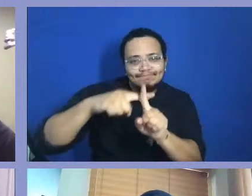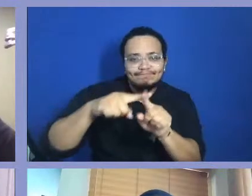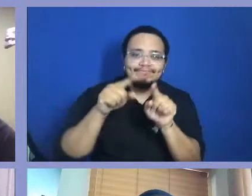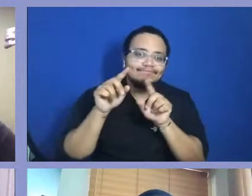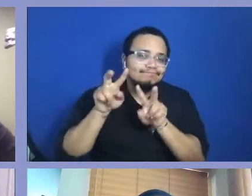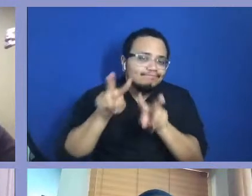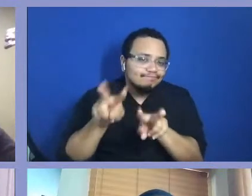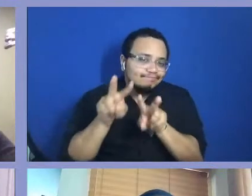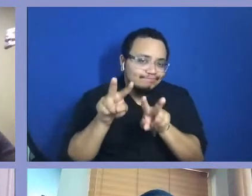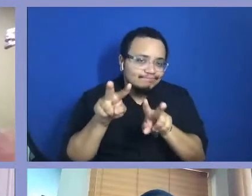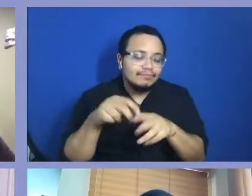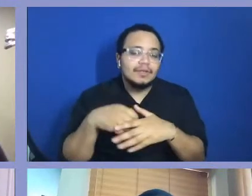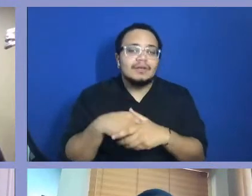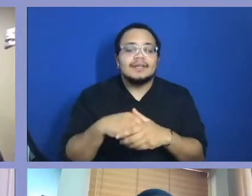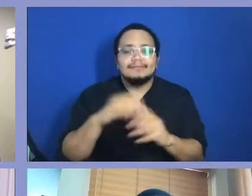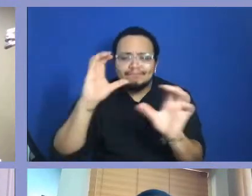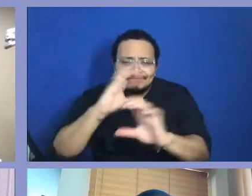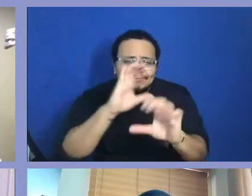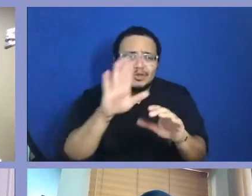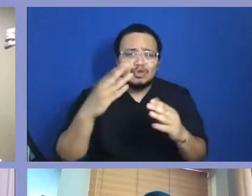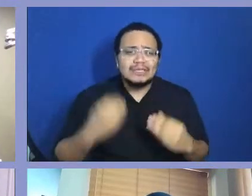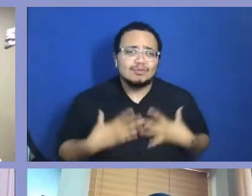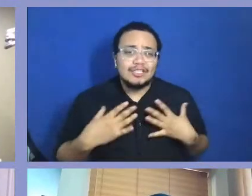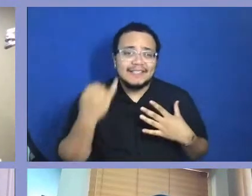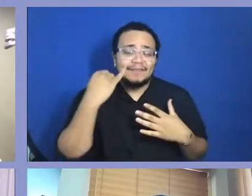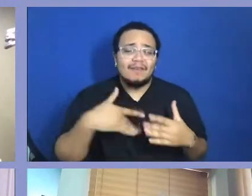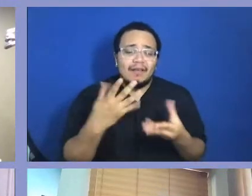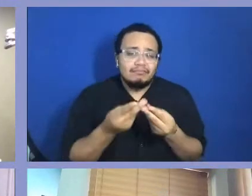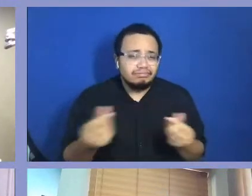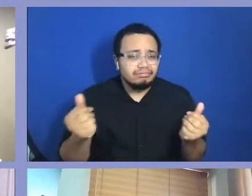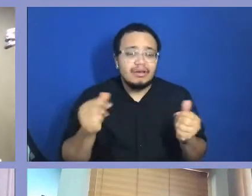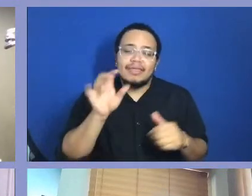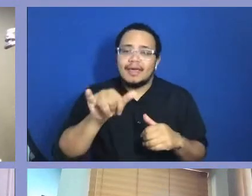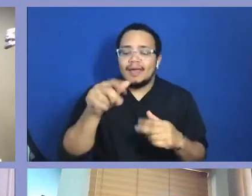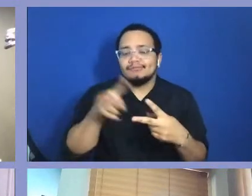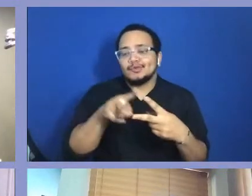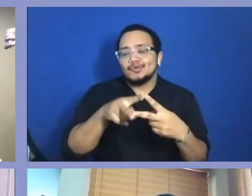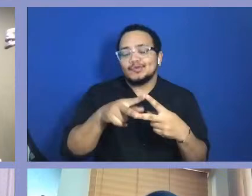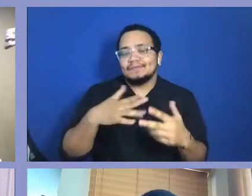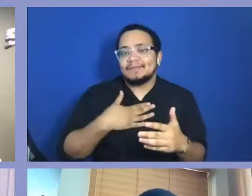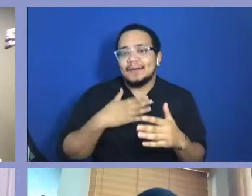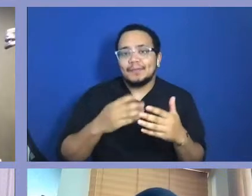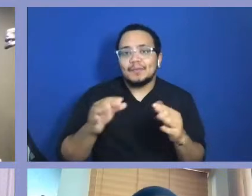continue to seek inspiration. It's something that I'm big on. So, you know, I would say those things for sure.